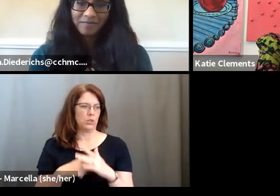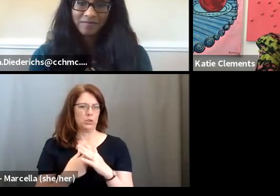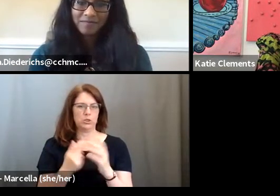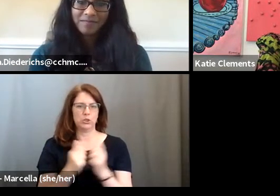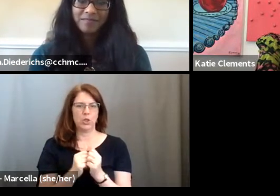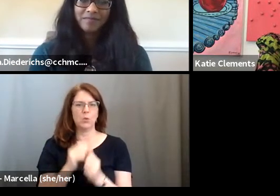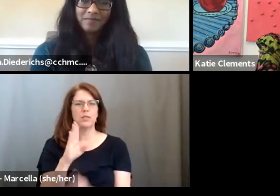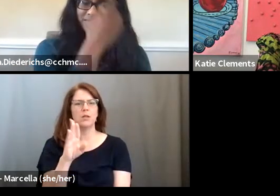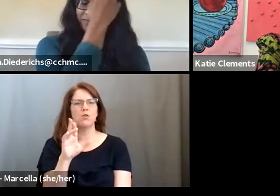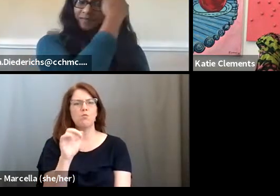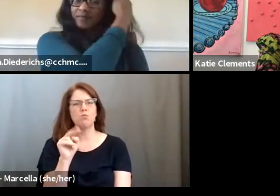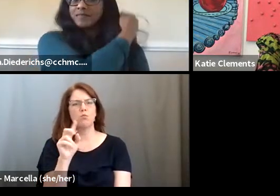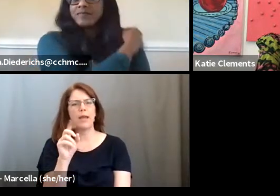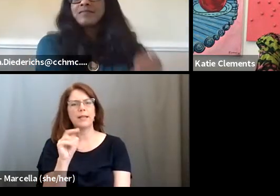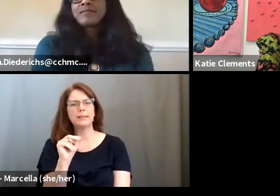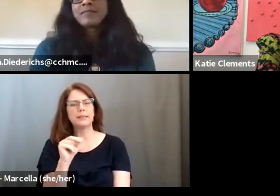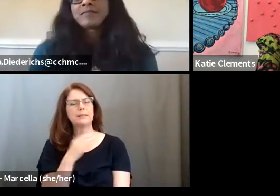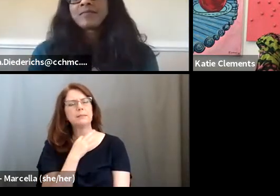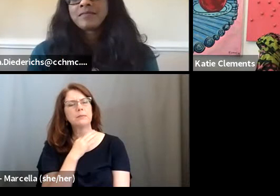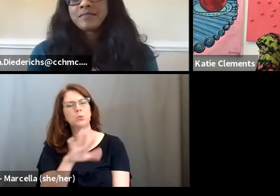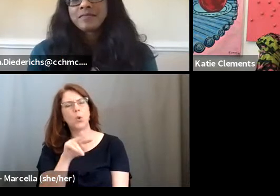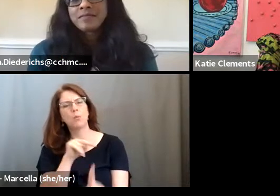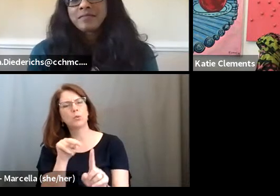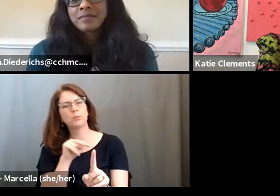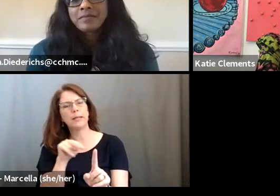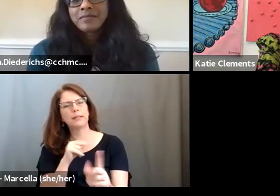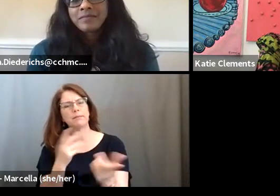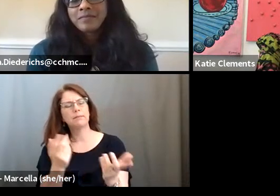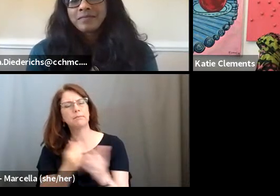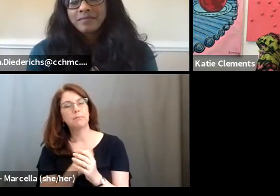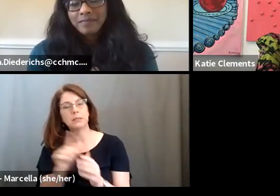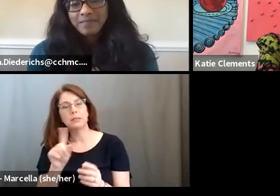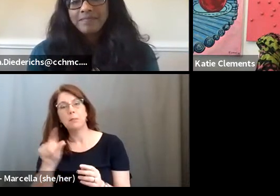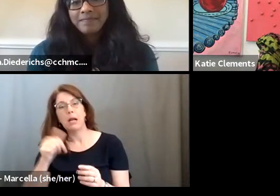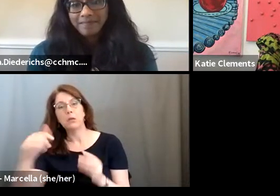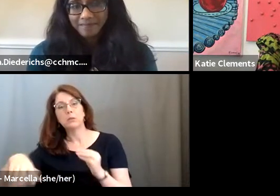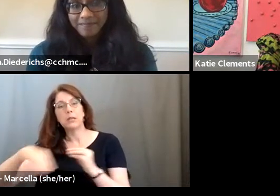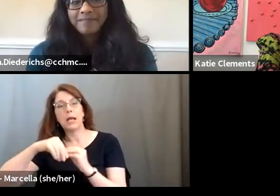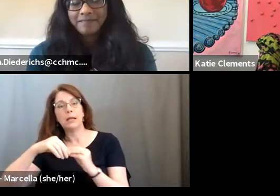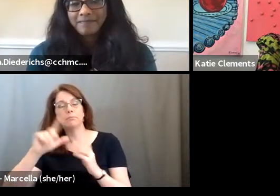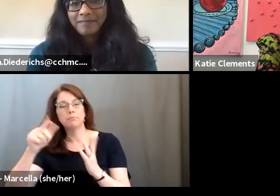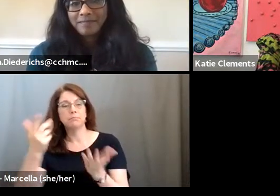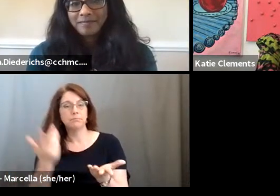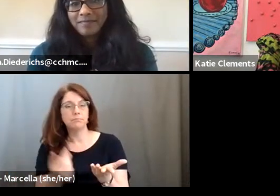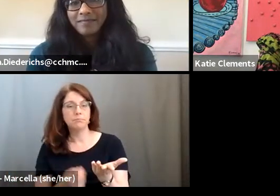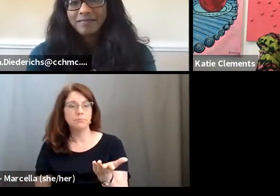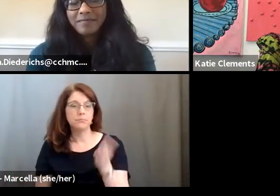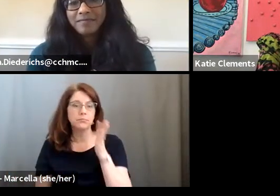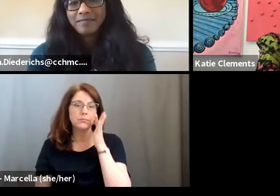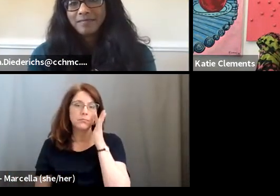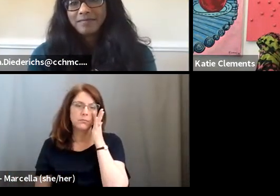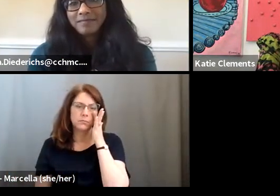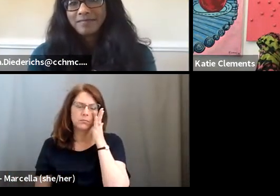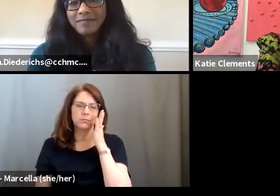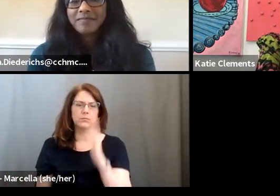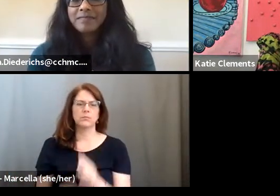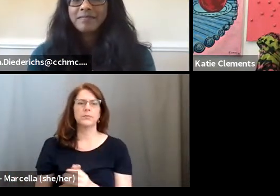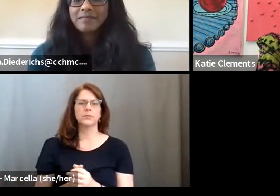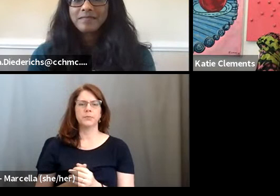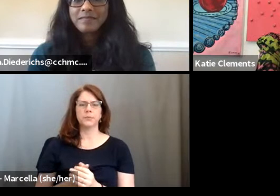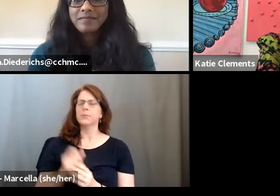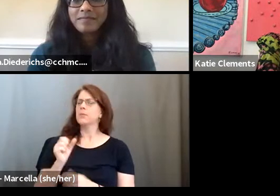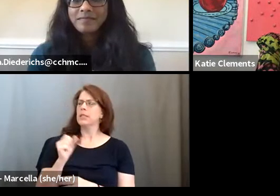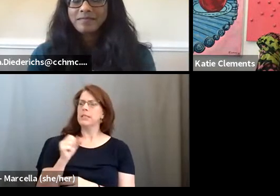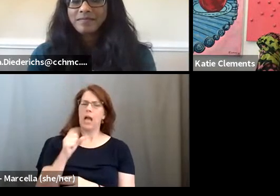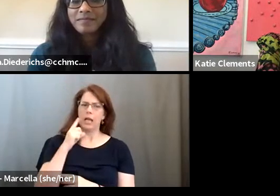Brandon, I'm curious about your perspective on that one. And then, um, anyone else can feel free to chime in as well. Yeah. You know,